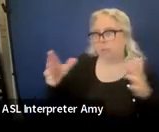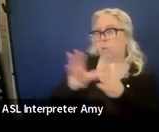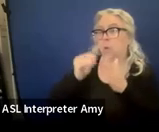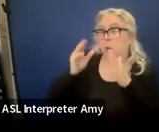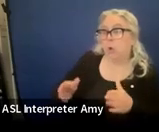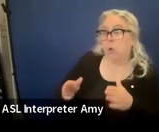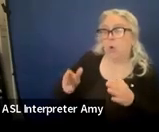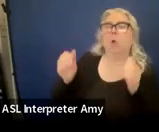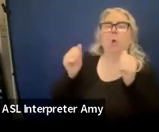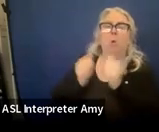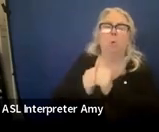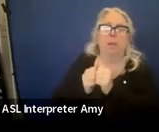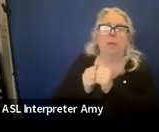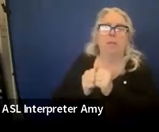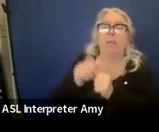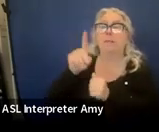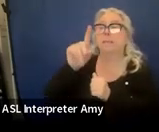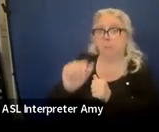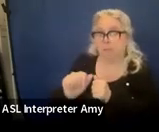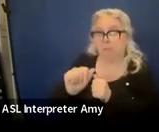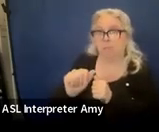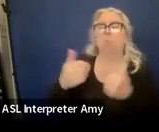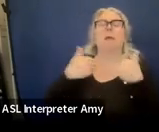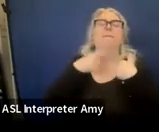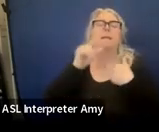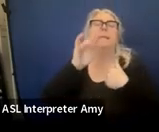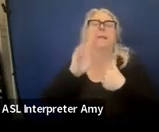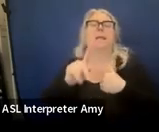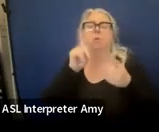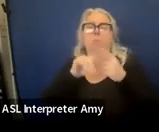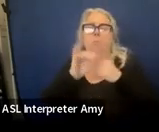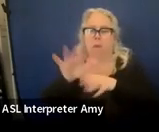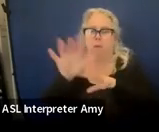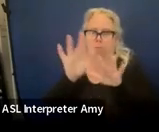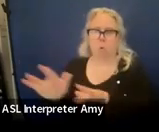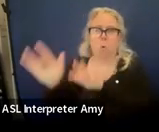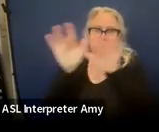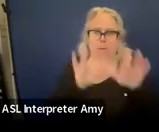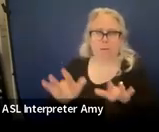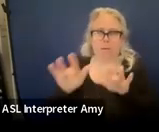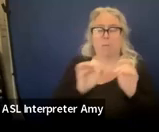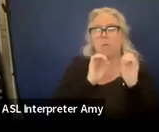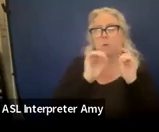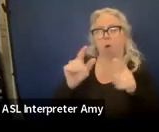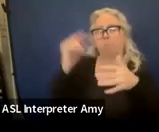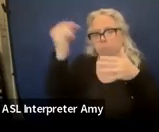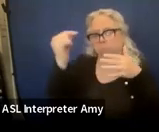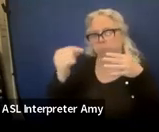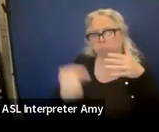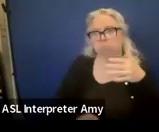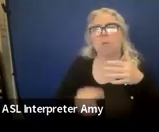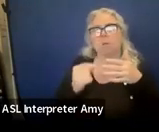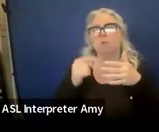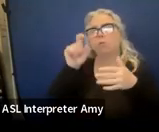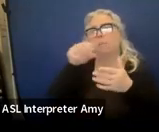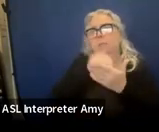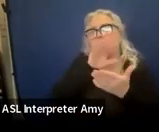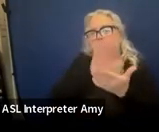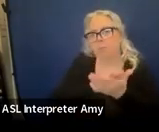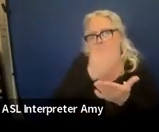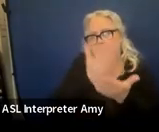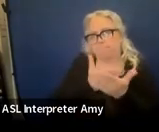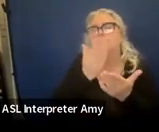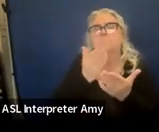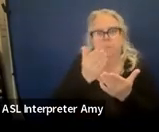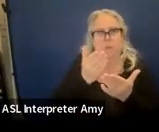guidance document that we have. And there's a link to that recording as well. These are all things that could be and should be documented in section